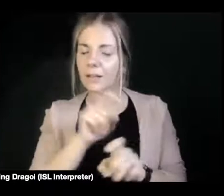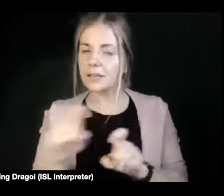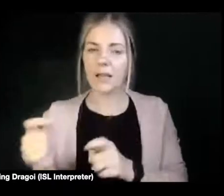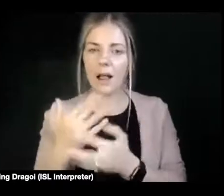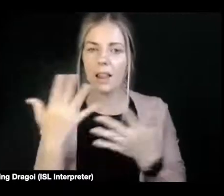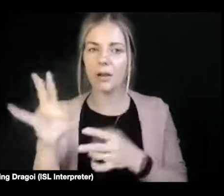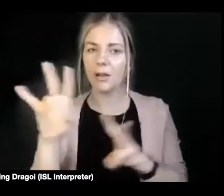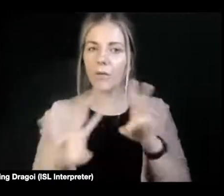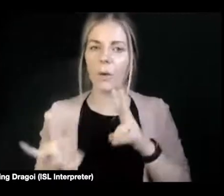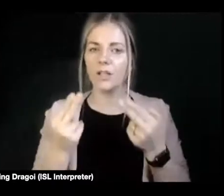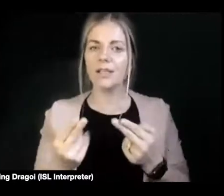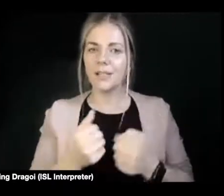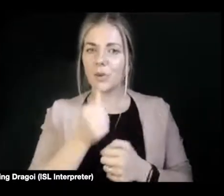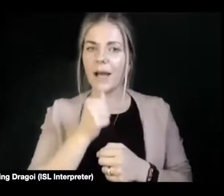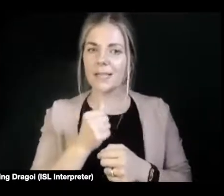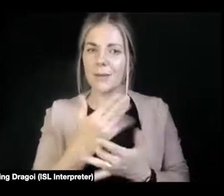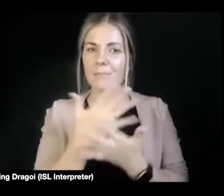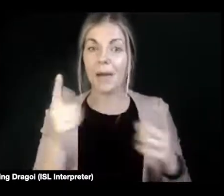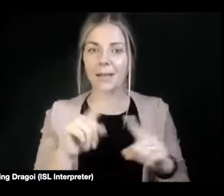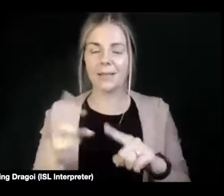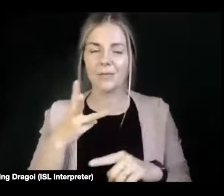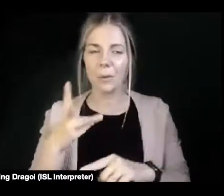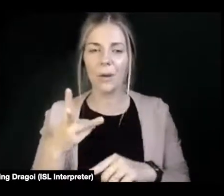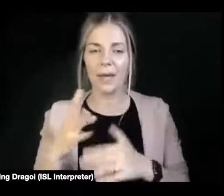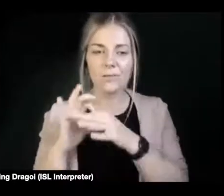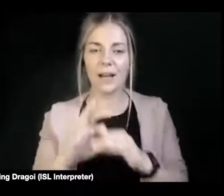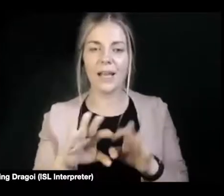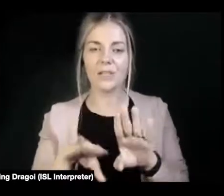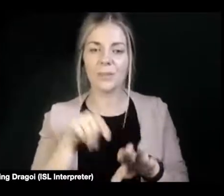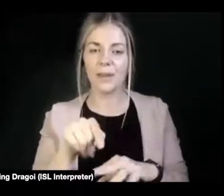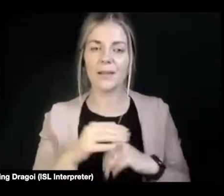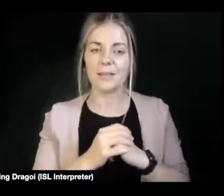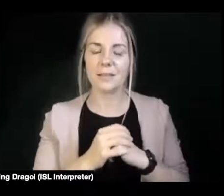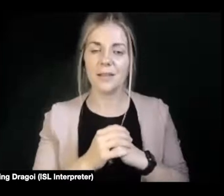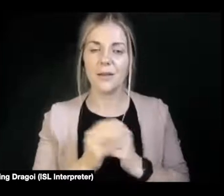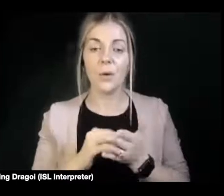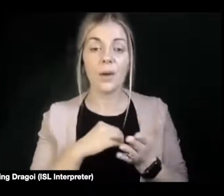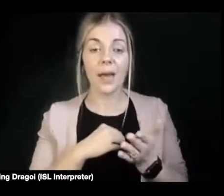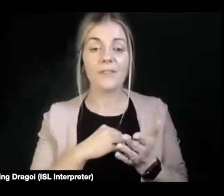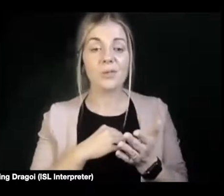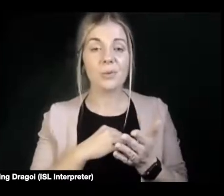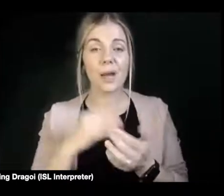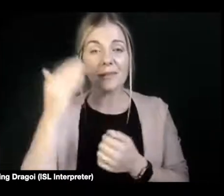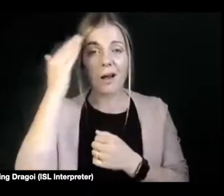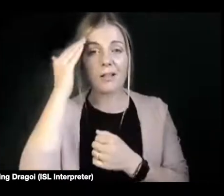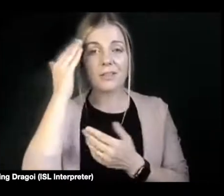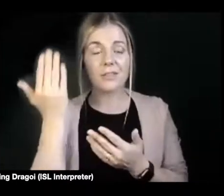be answered in many ways in relation to that. We do have to acknowledge that, you know, if you